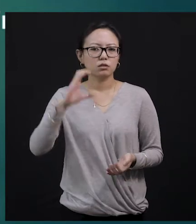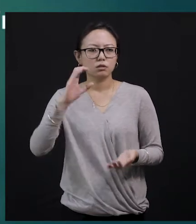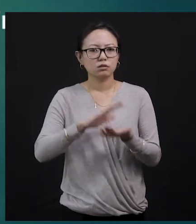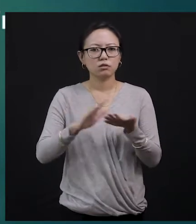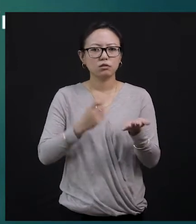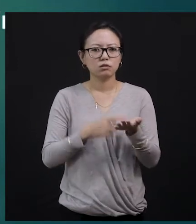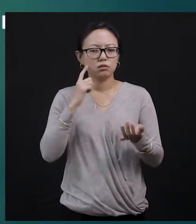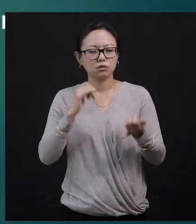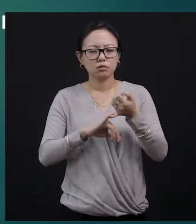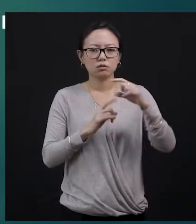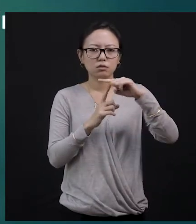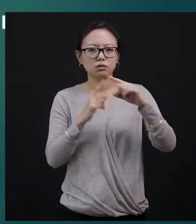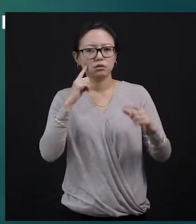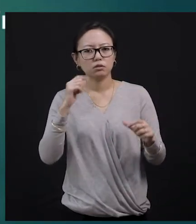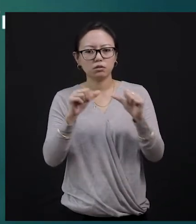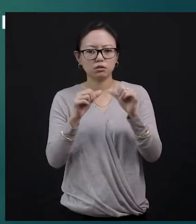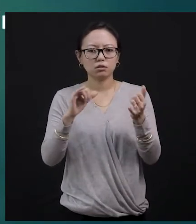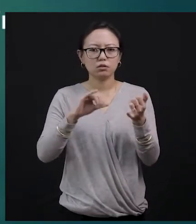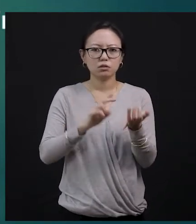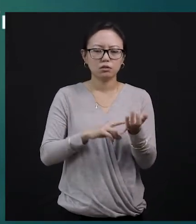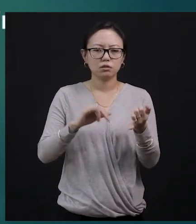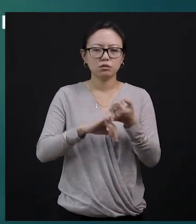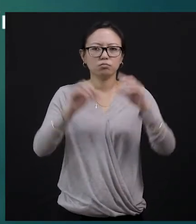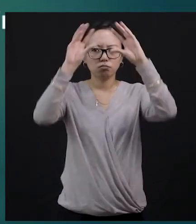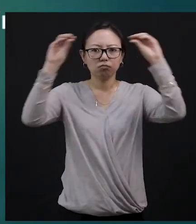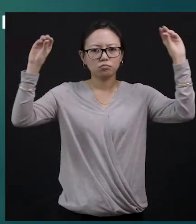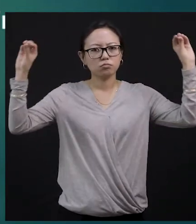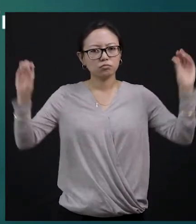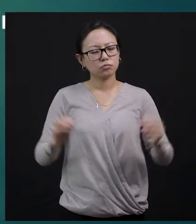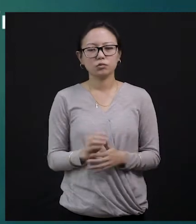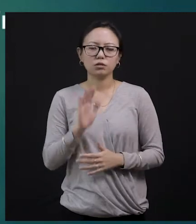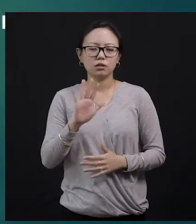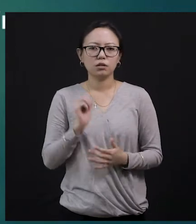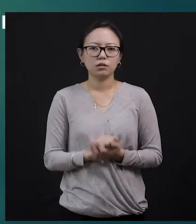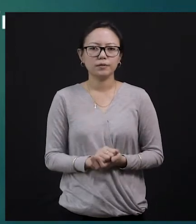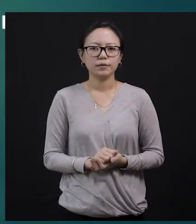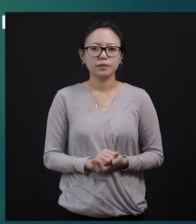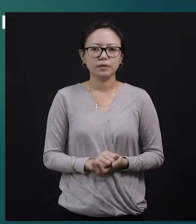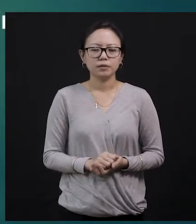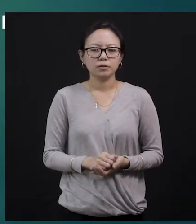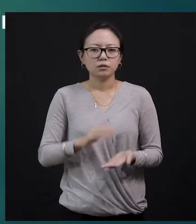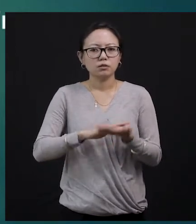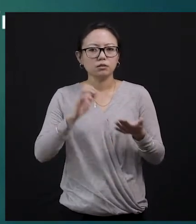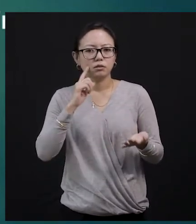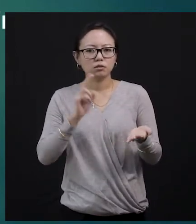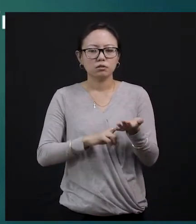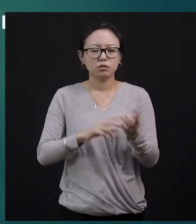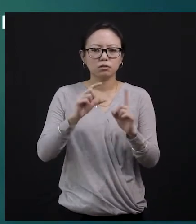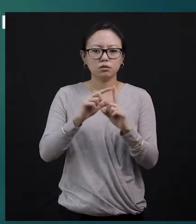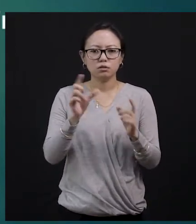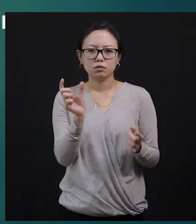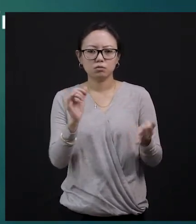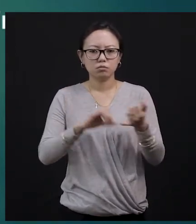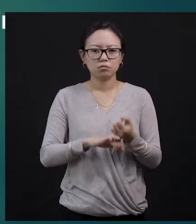and every one of us, right? For the Hindus, there will be yoga puja and so many other festivals. so likewise, the story that we